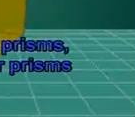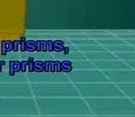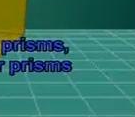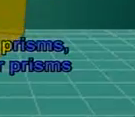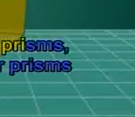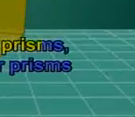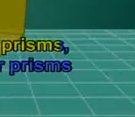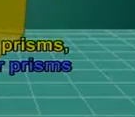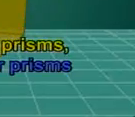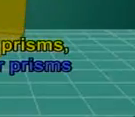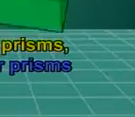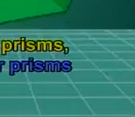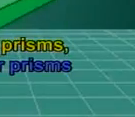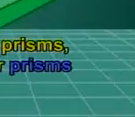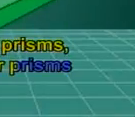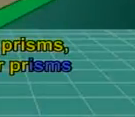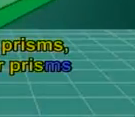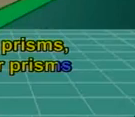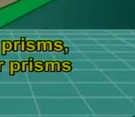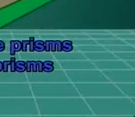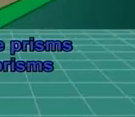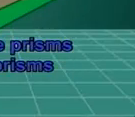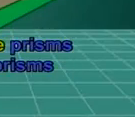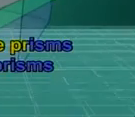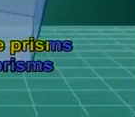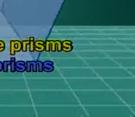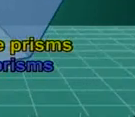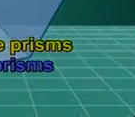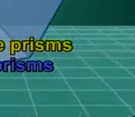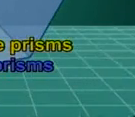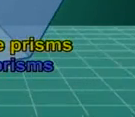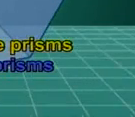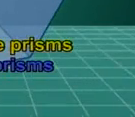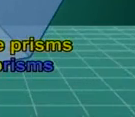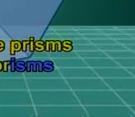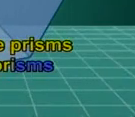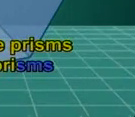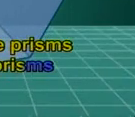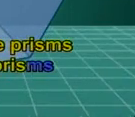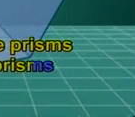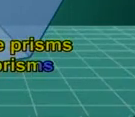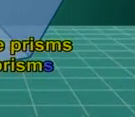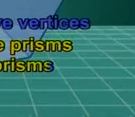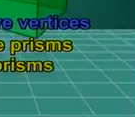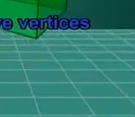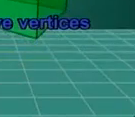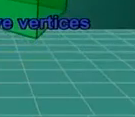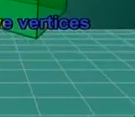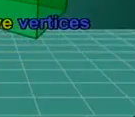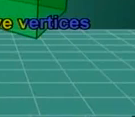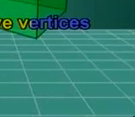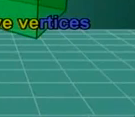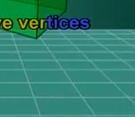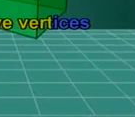We Triangular prisms, rectangular prisms. As square prisms are still prisms. And they